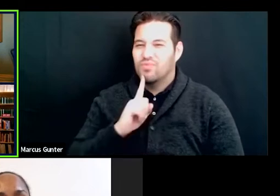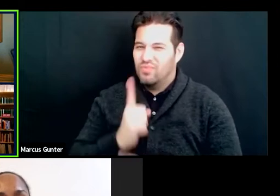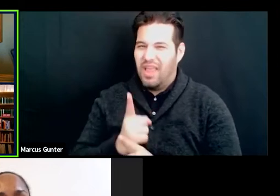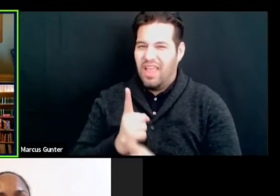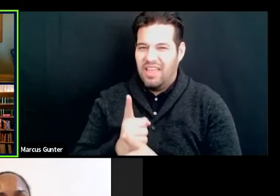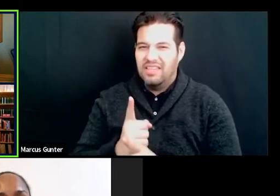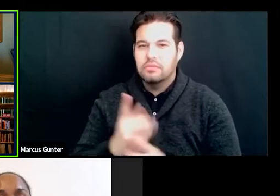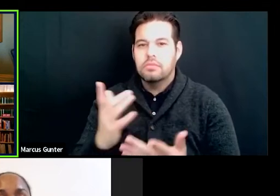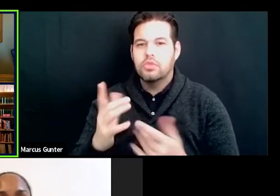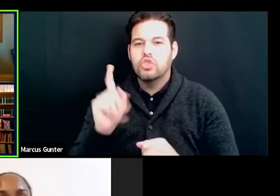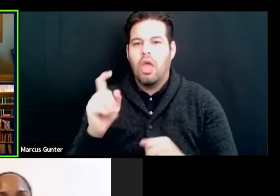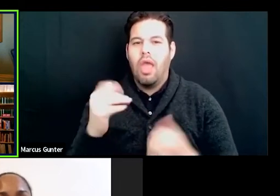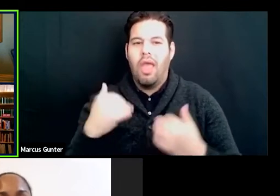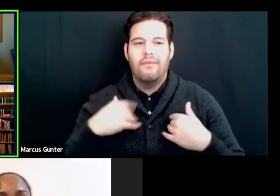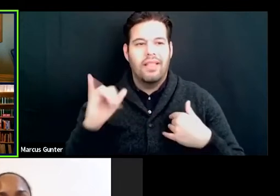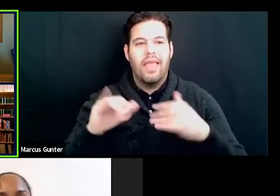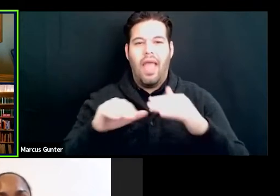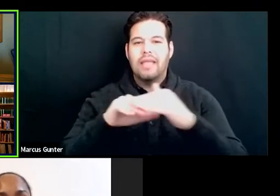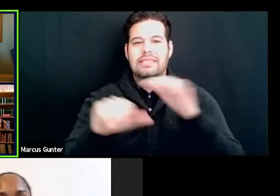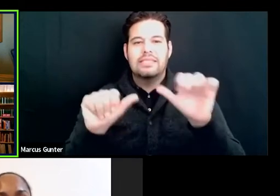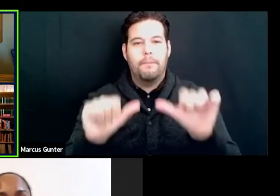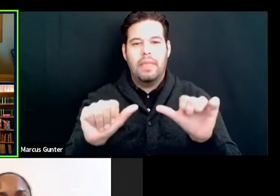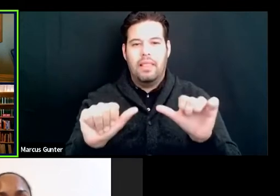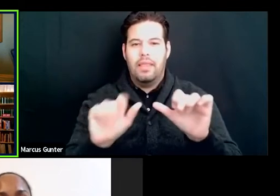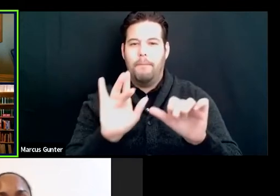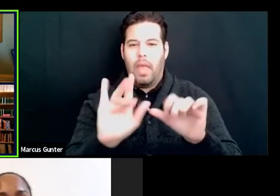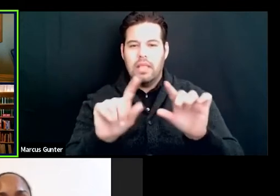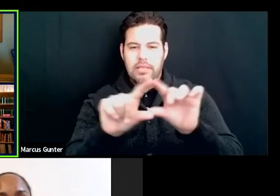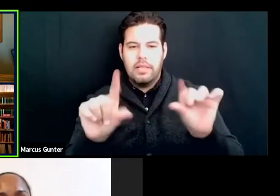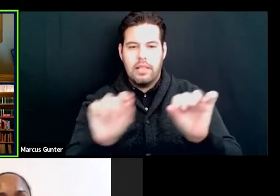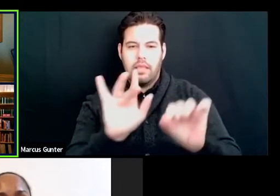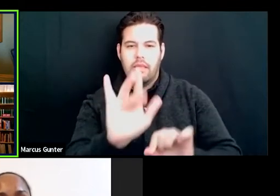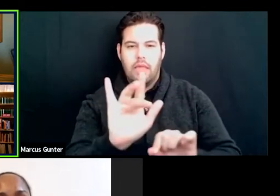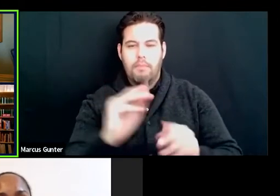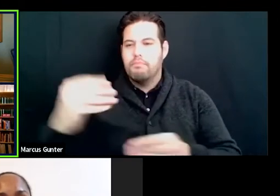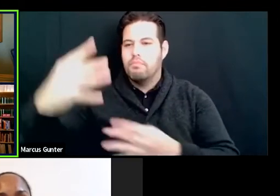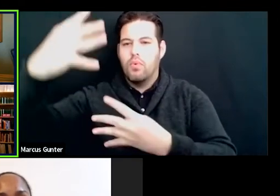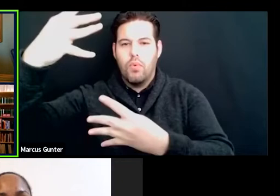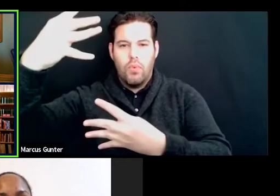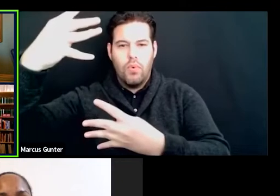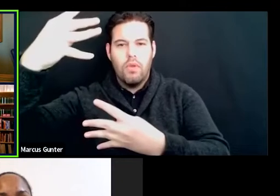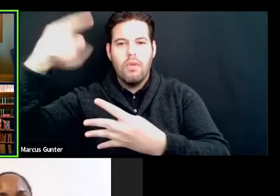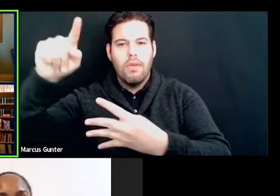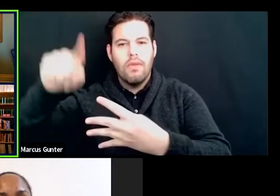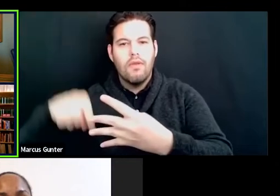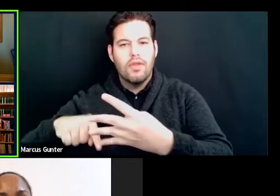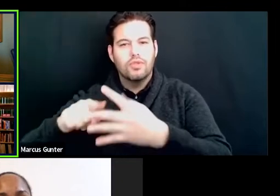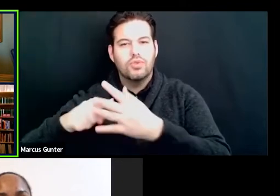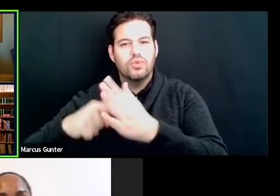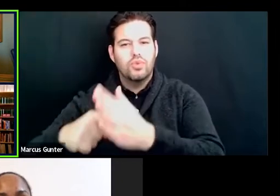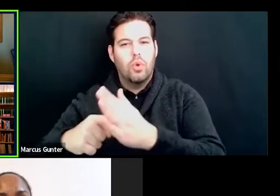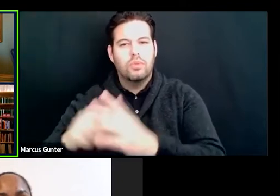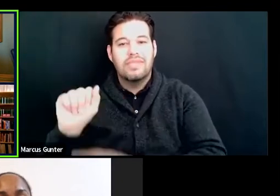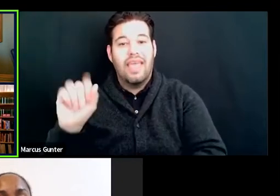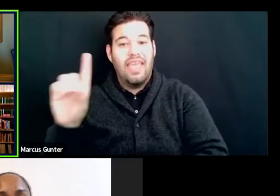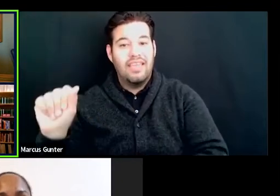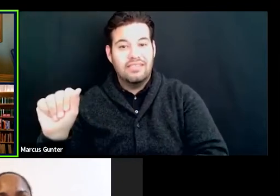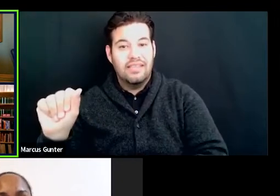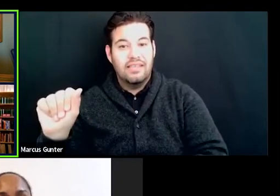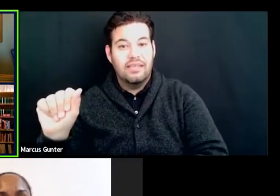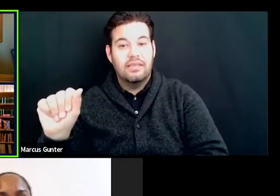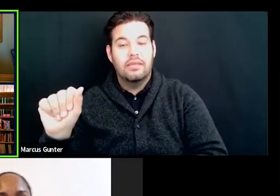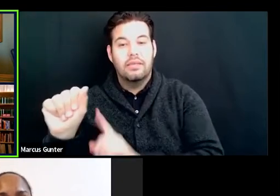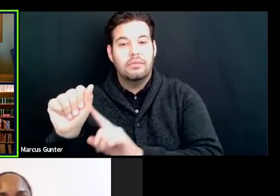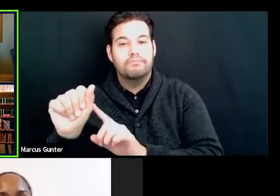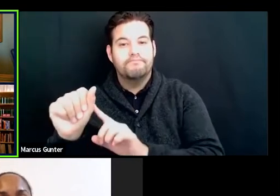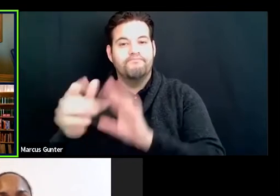accessibility button you could click on, and then it would take you to a page that shows you who the ADA and designee is for the